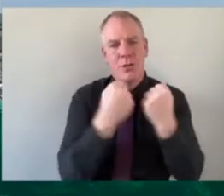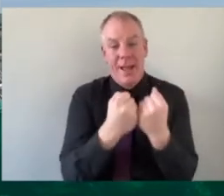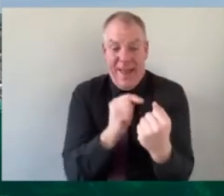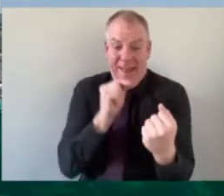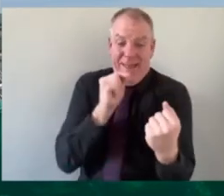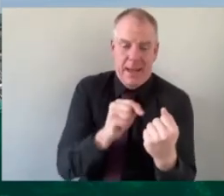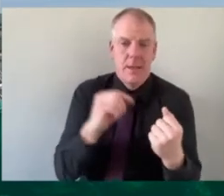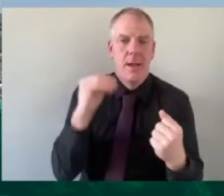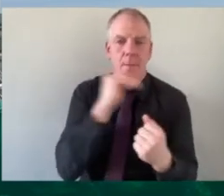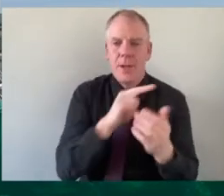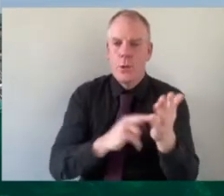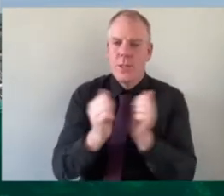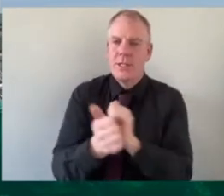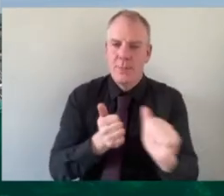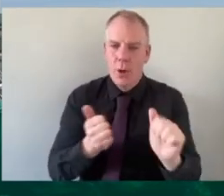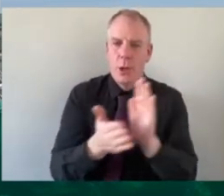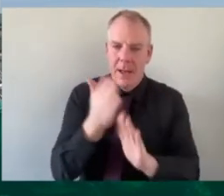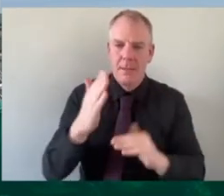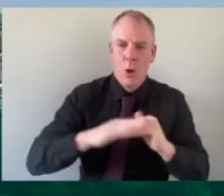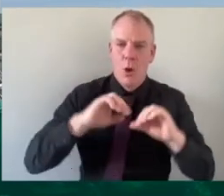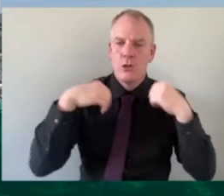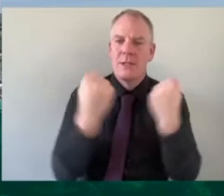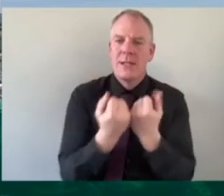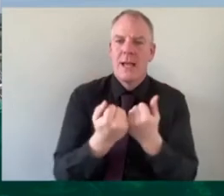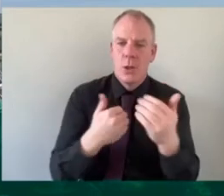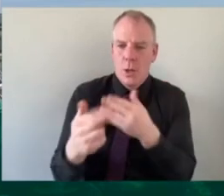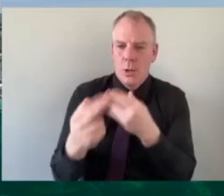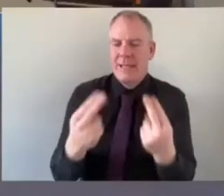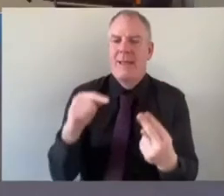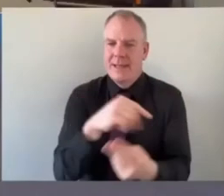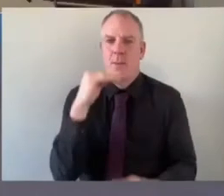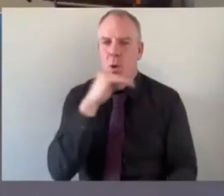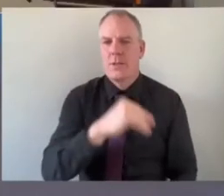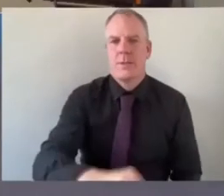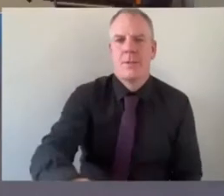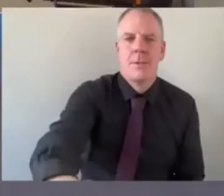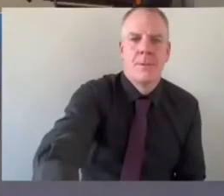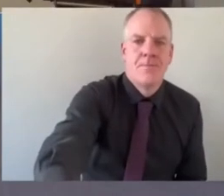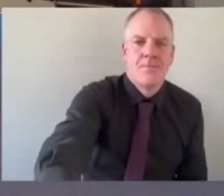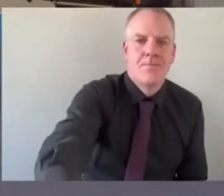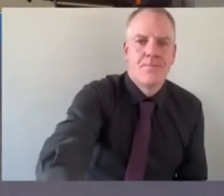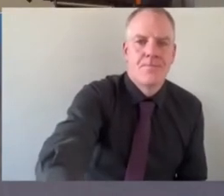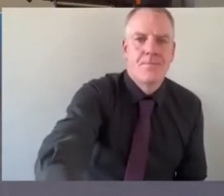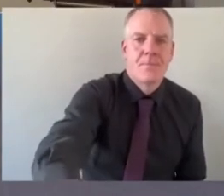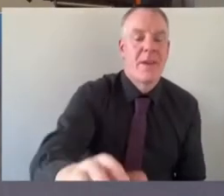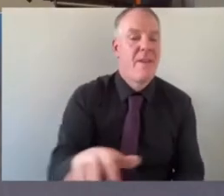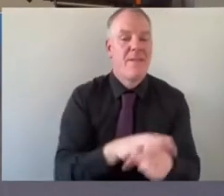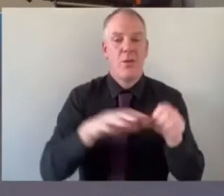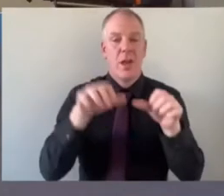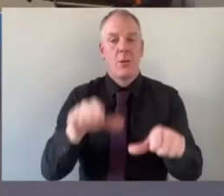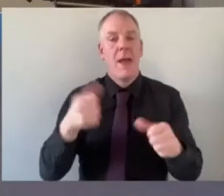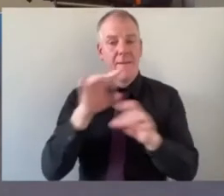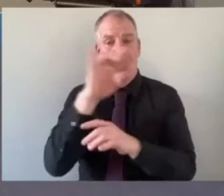using sport to build society the society that we need is so important yeah i totally agree we do have a question online